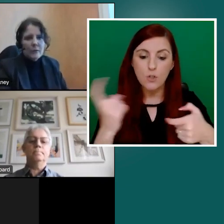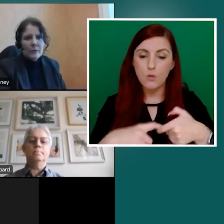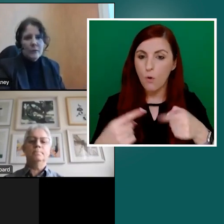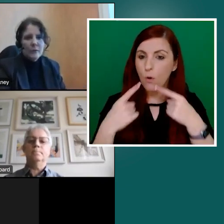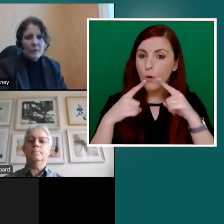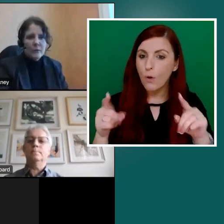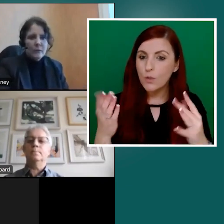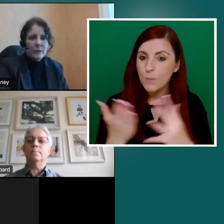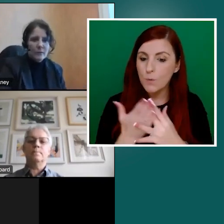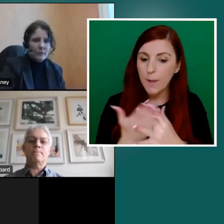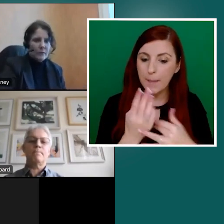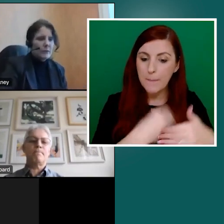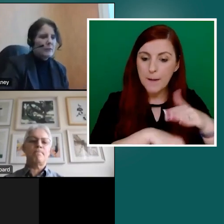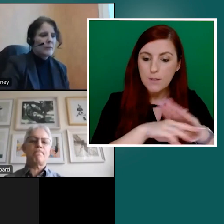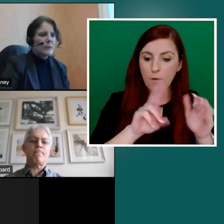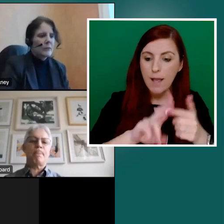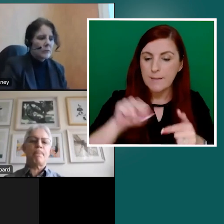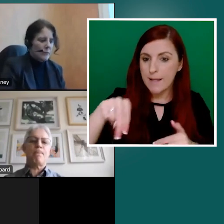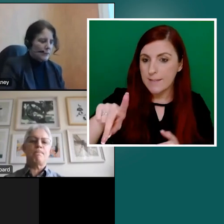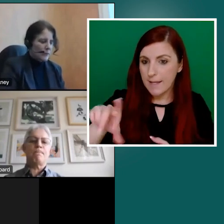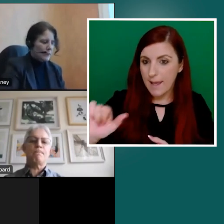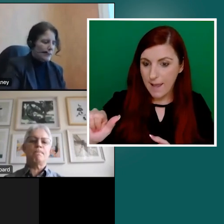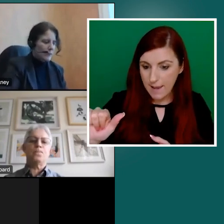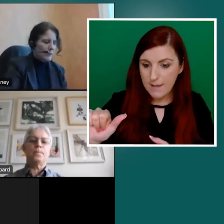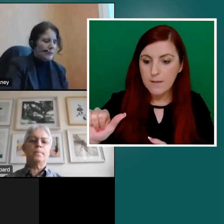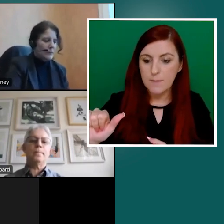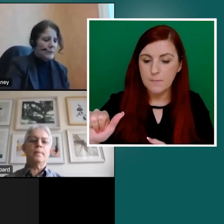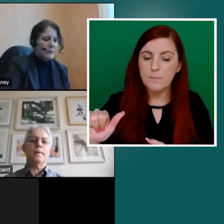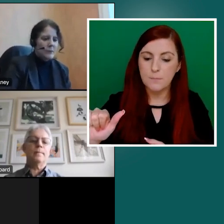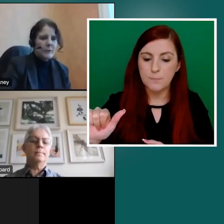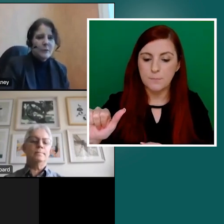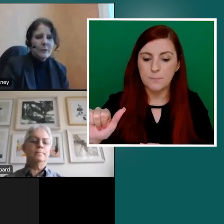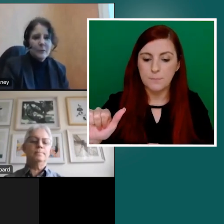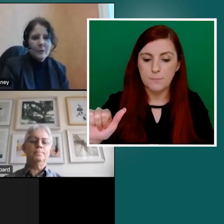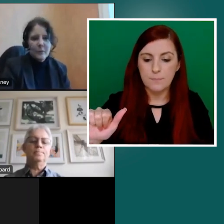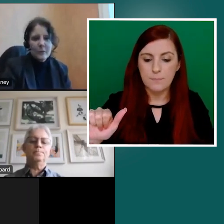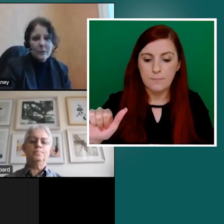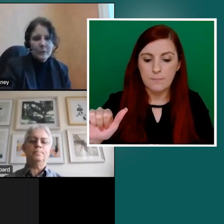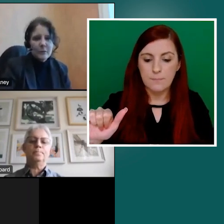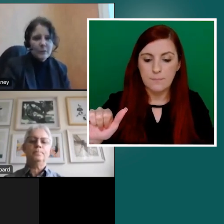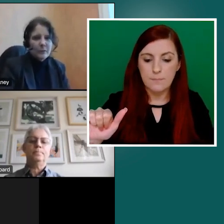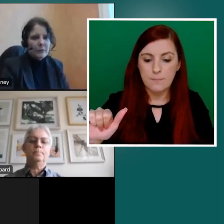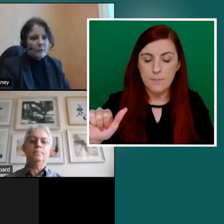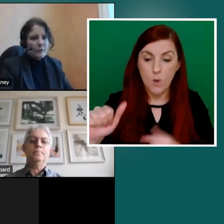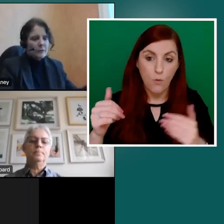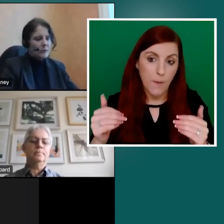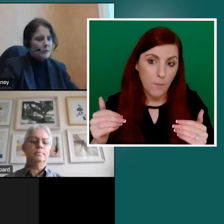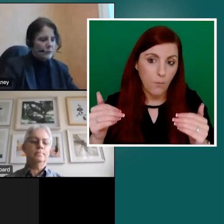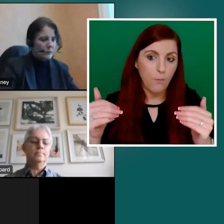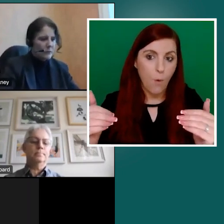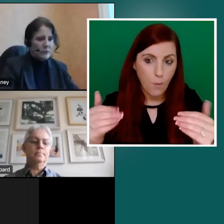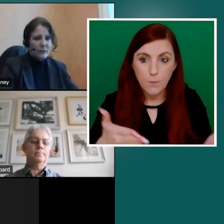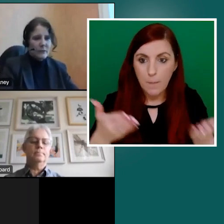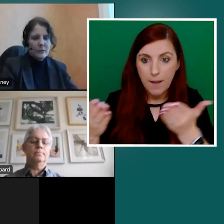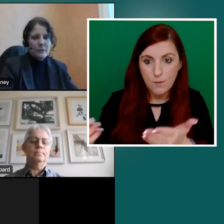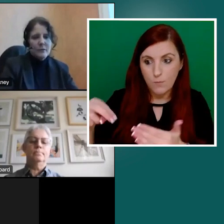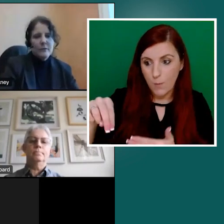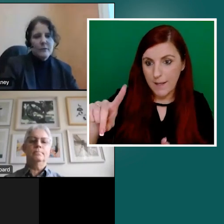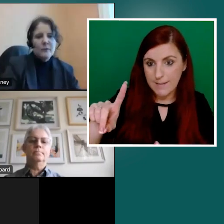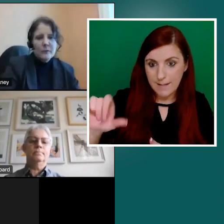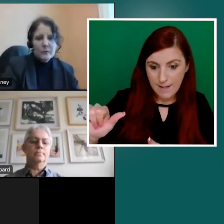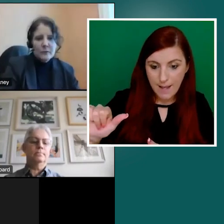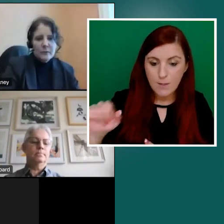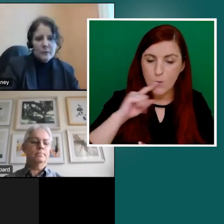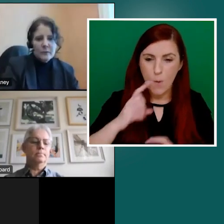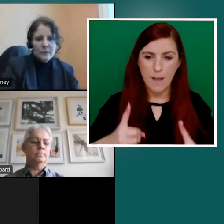Minister and the National Disability Authority. So we'll move forward then to the NDA. And